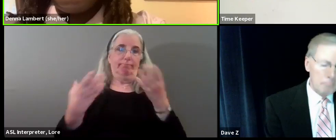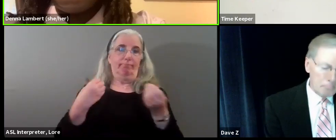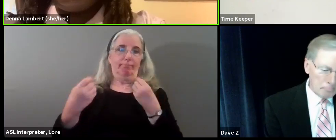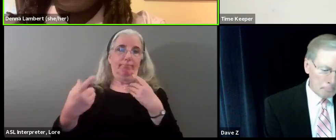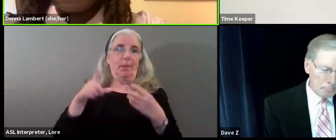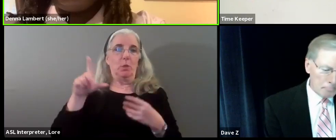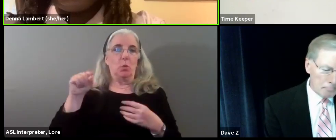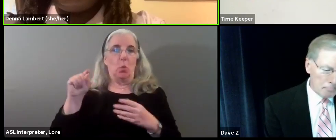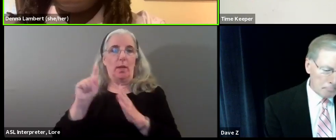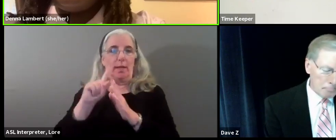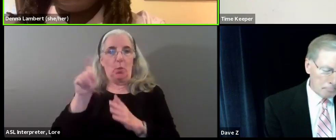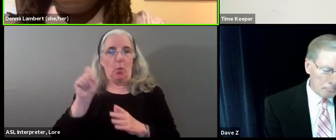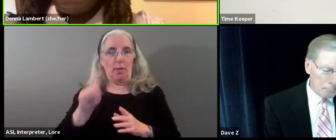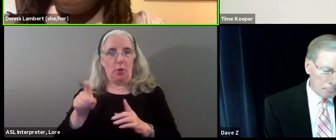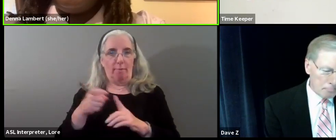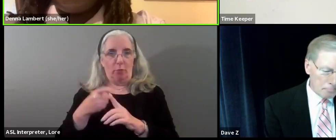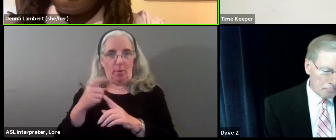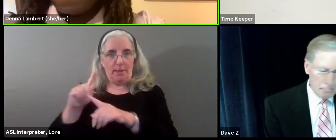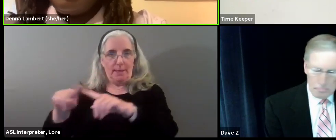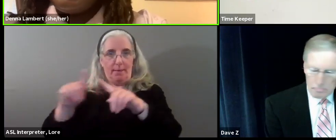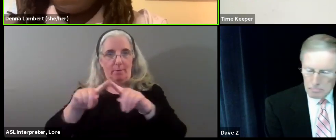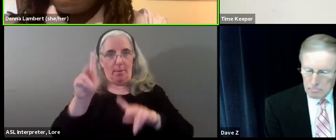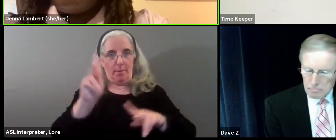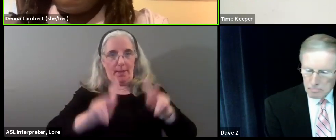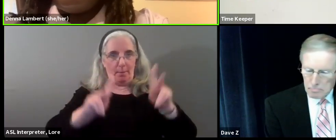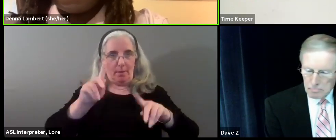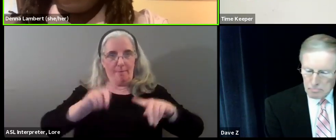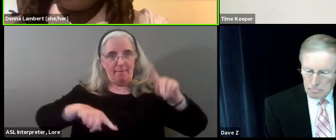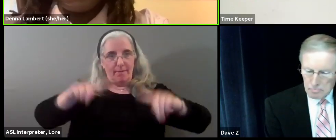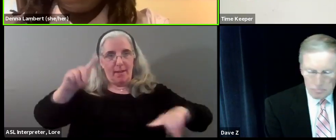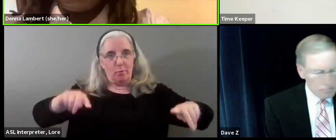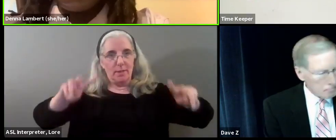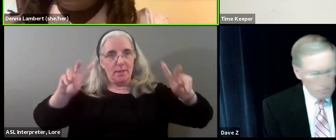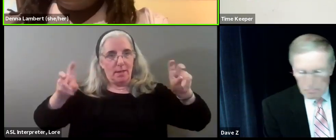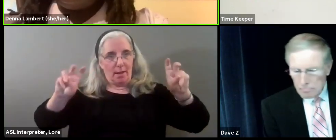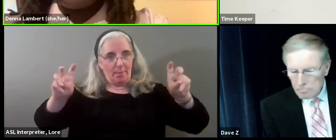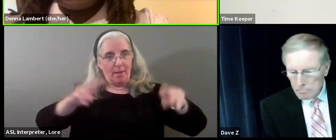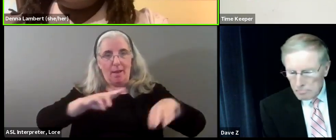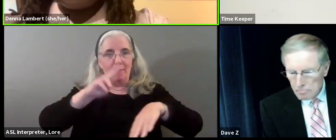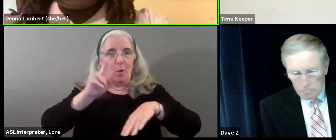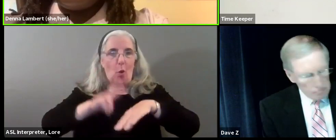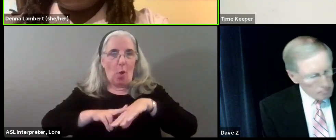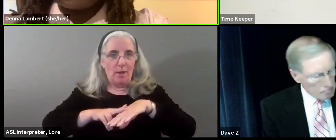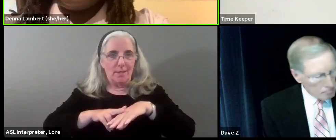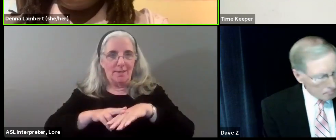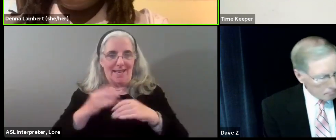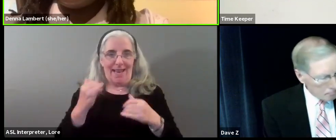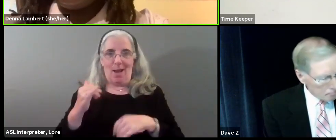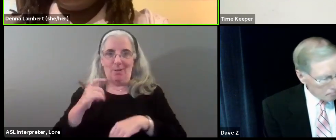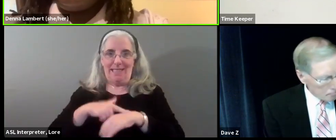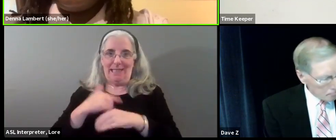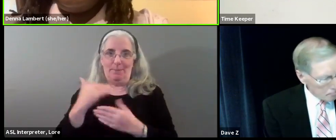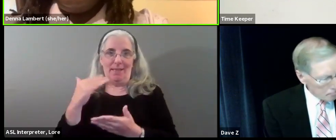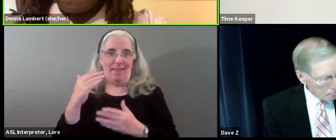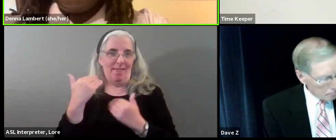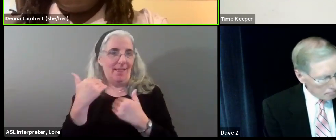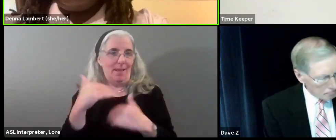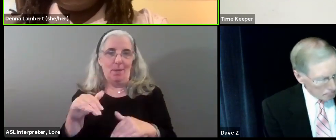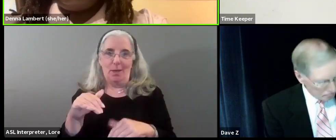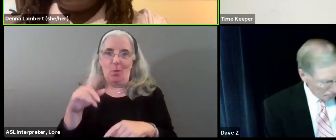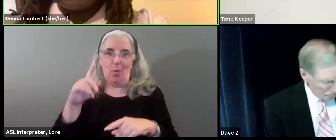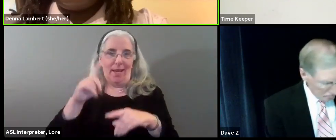from residents on a wide range of topics. Of course, in the time that we have, we cannot cover